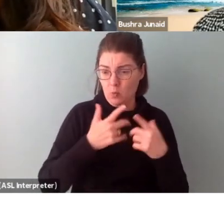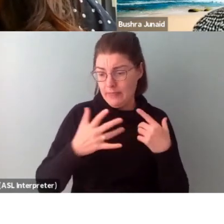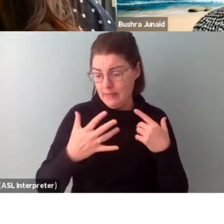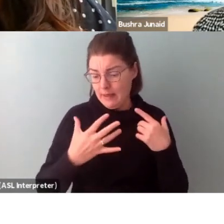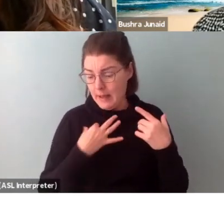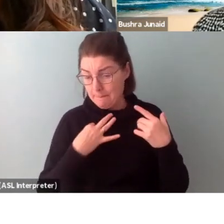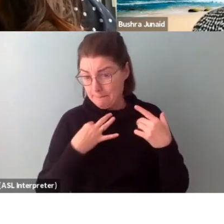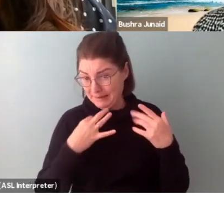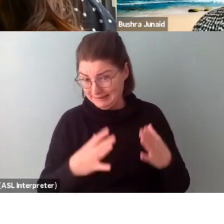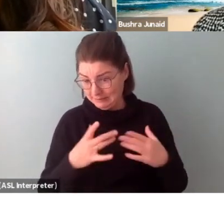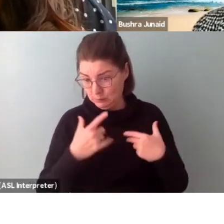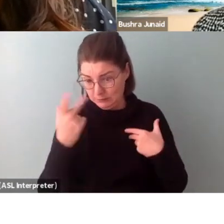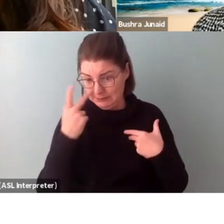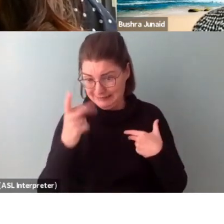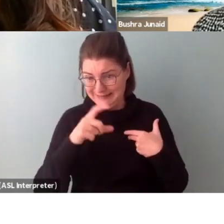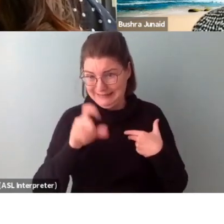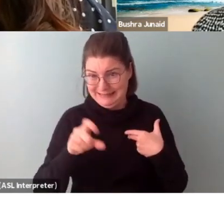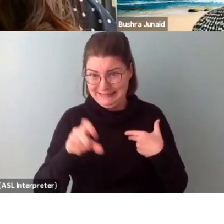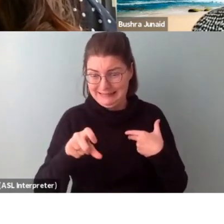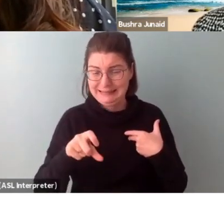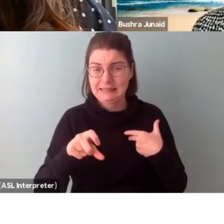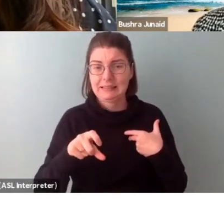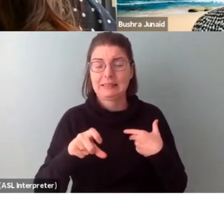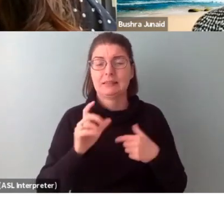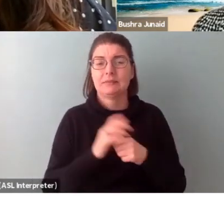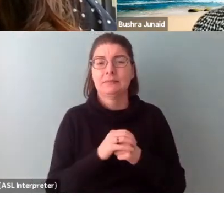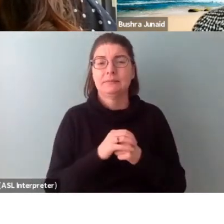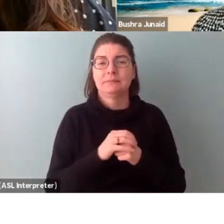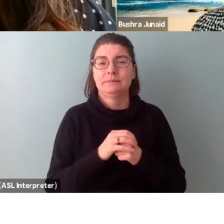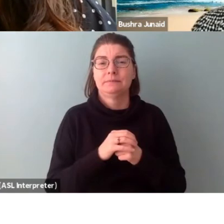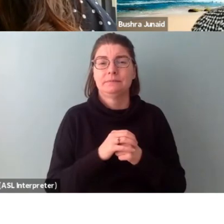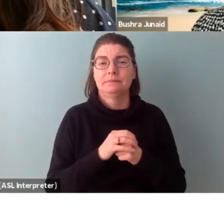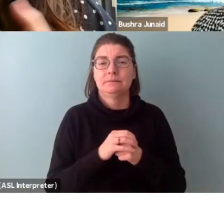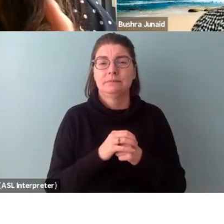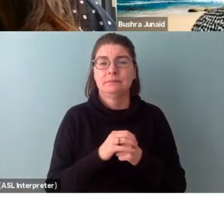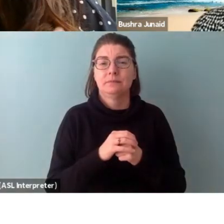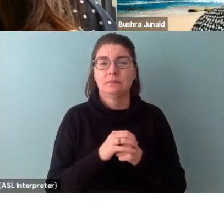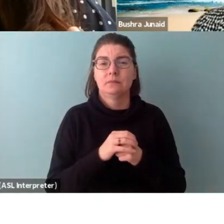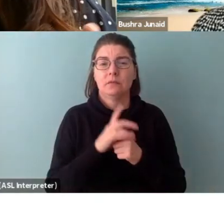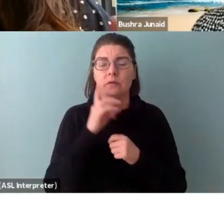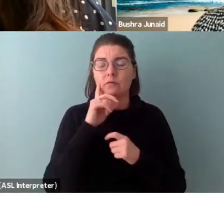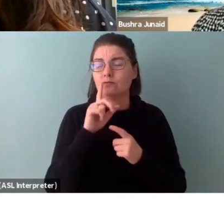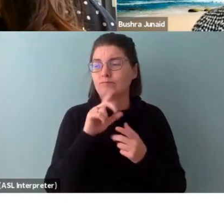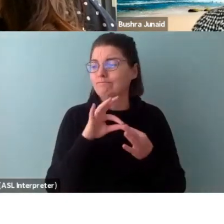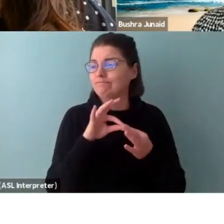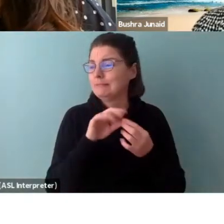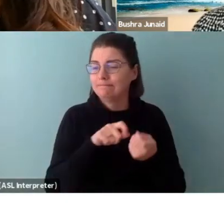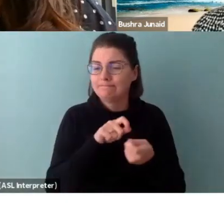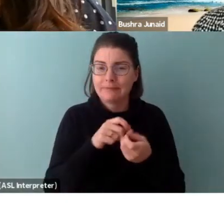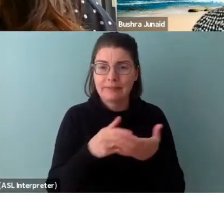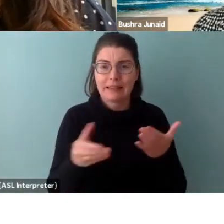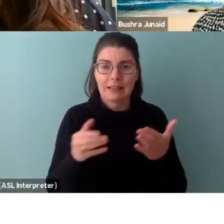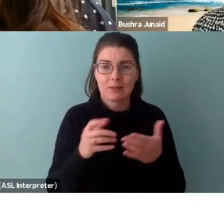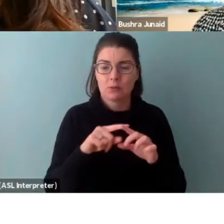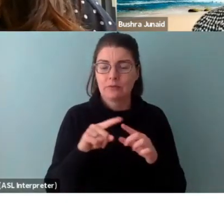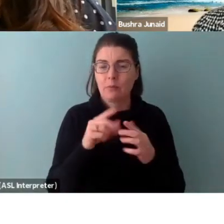necessary in terms of the particular aspect or phase of the project that you're